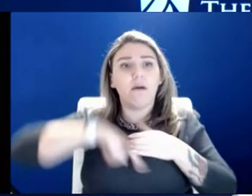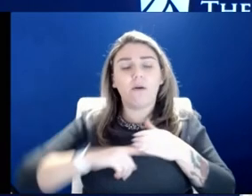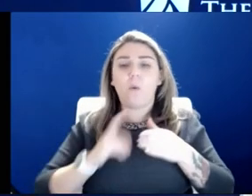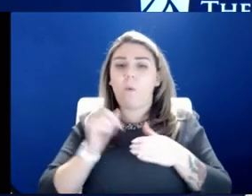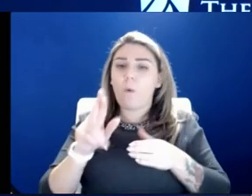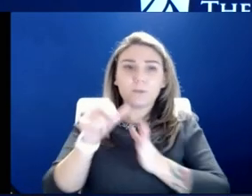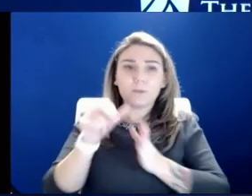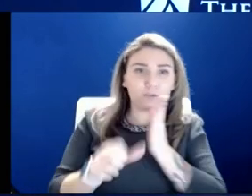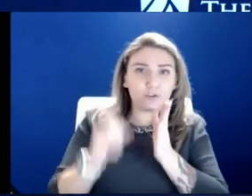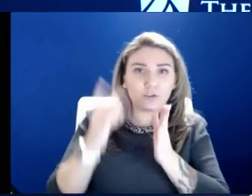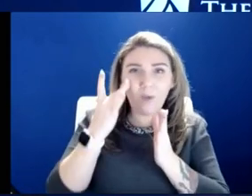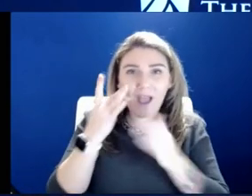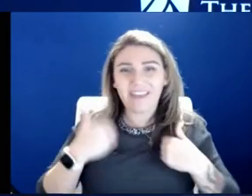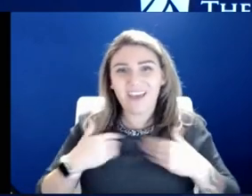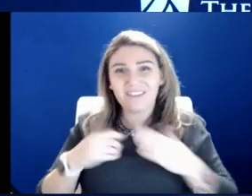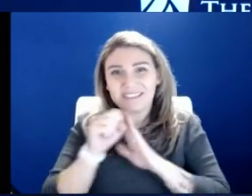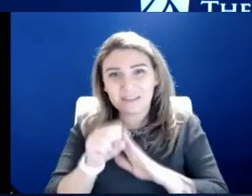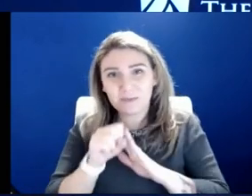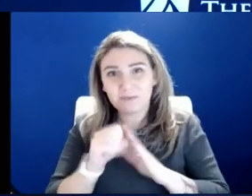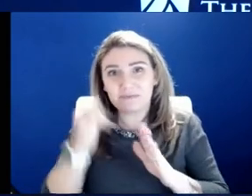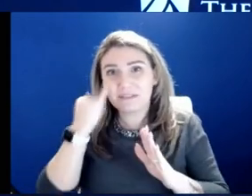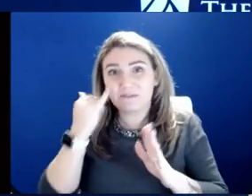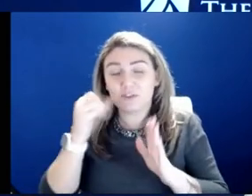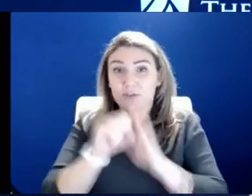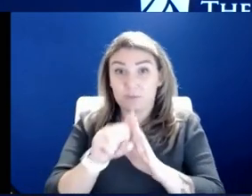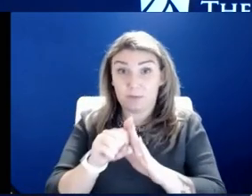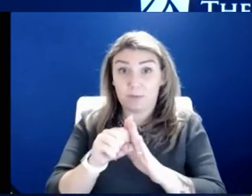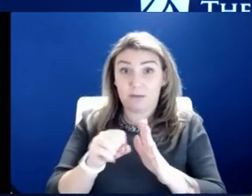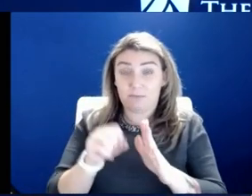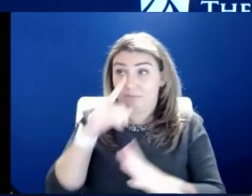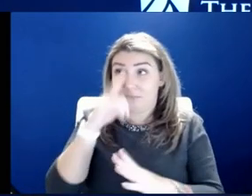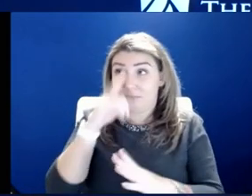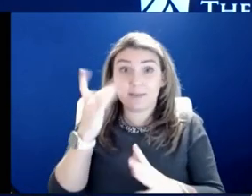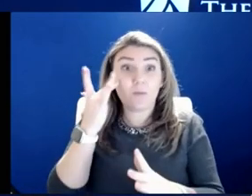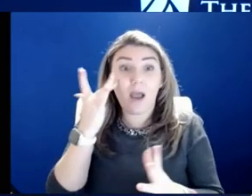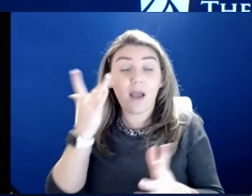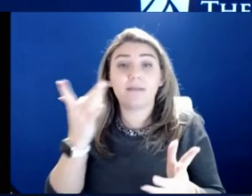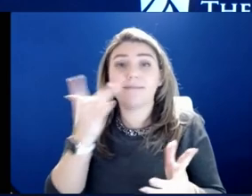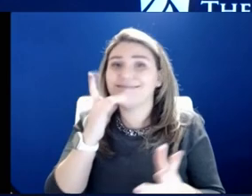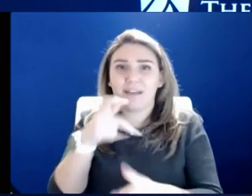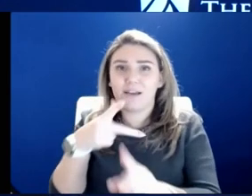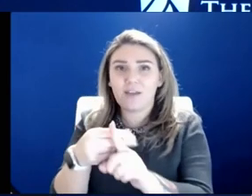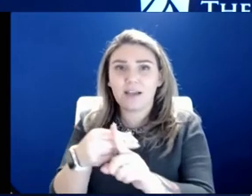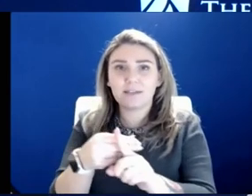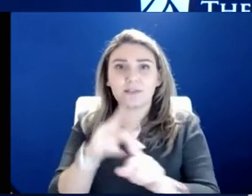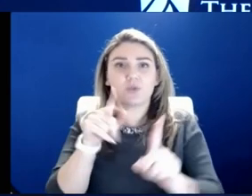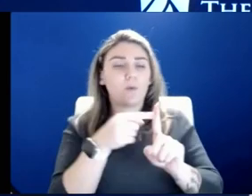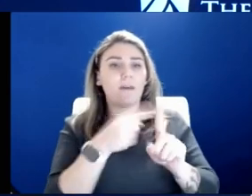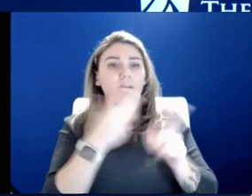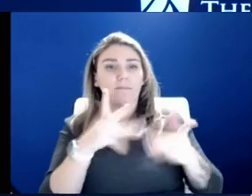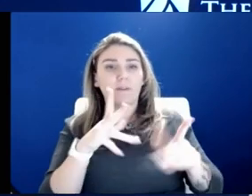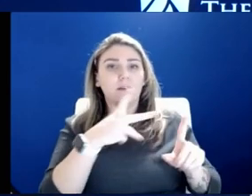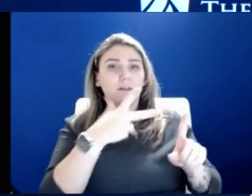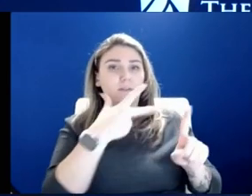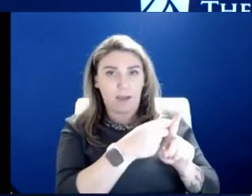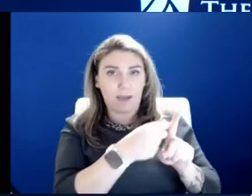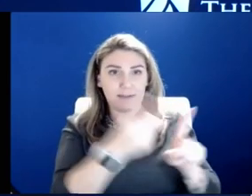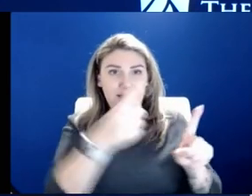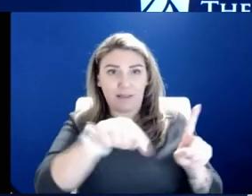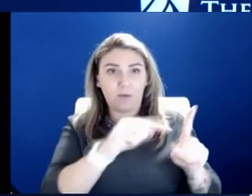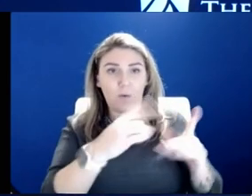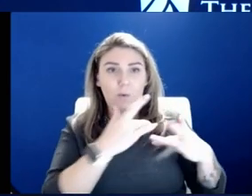symptomatic and they're symptomatic. They're not vaccinated. When you step back and look at the people who are vaccinated, those are the ones who tend to be